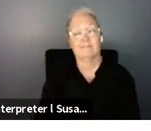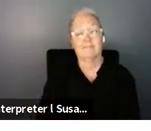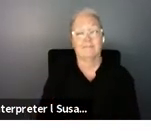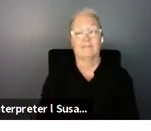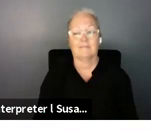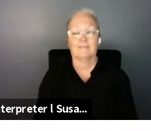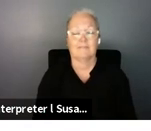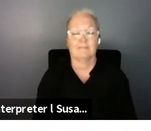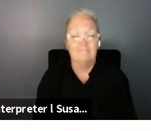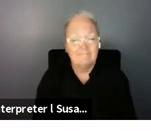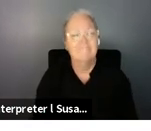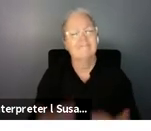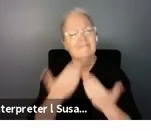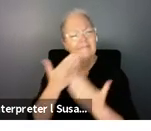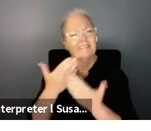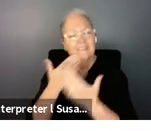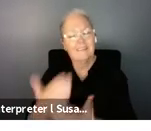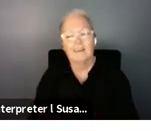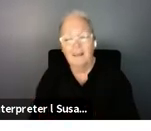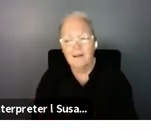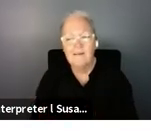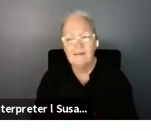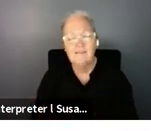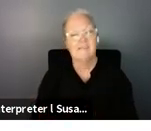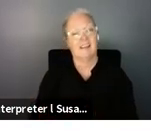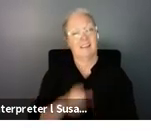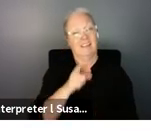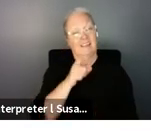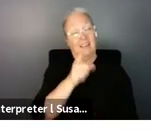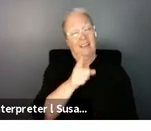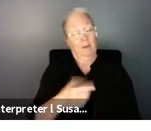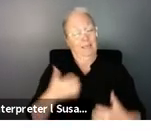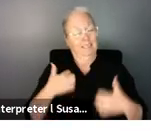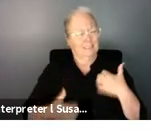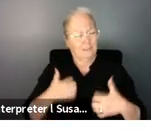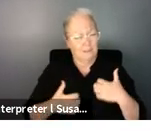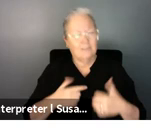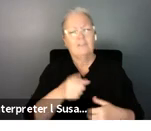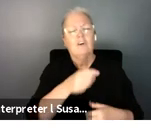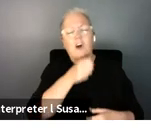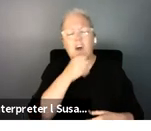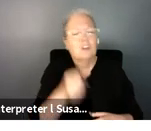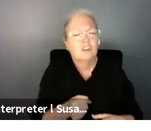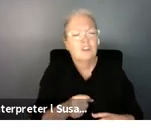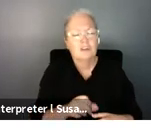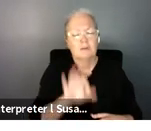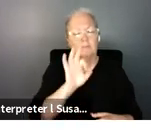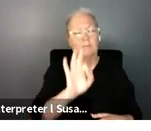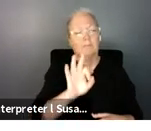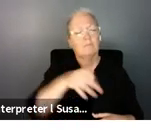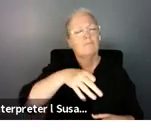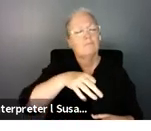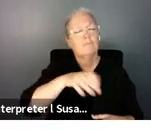thanks meredith it was um really interesting to see the demographic aging profile for our region it's um pretty